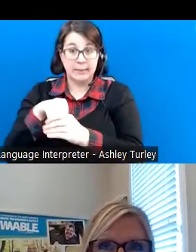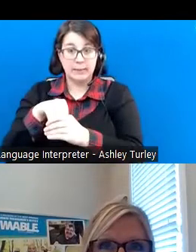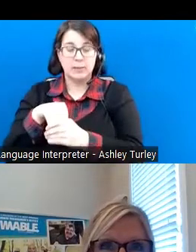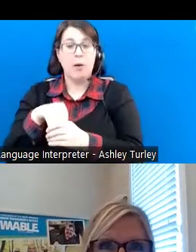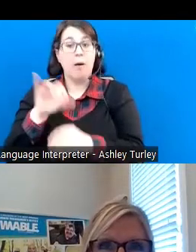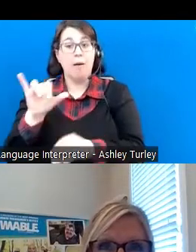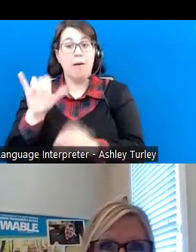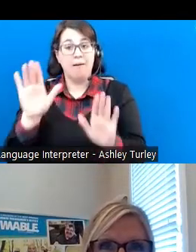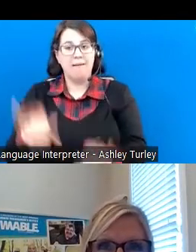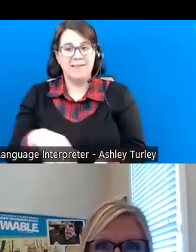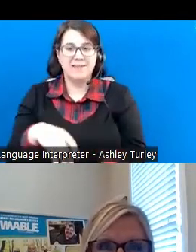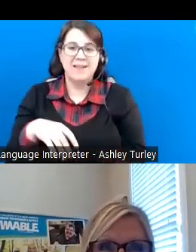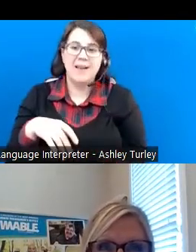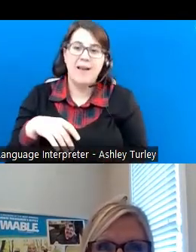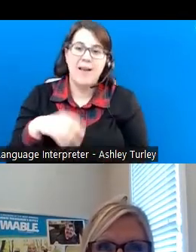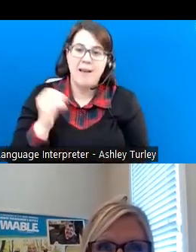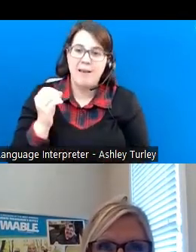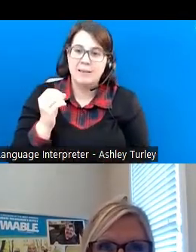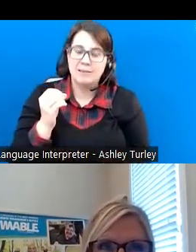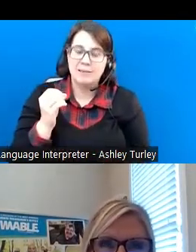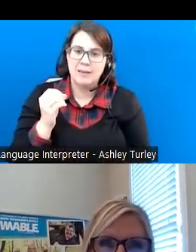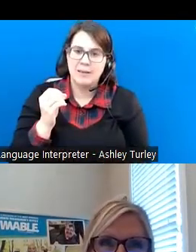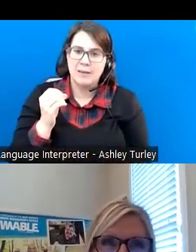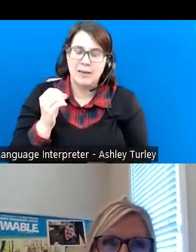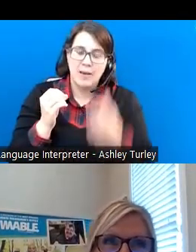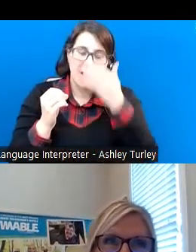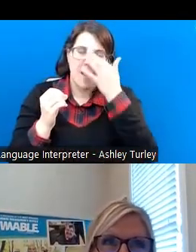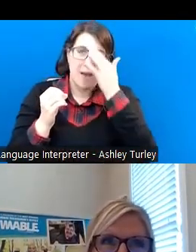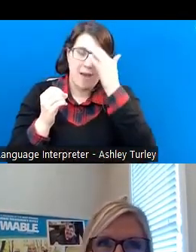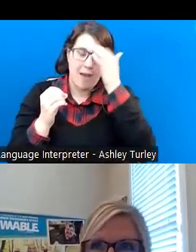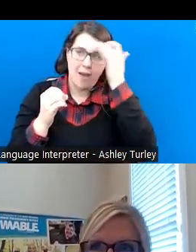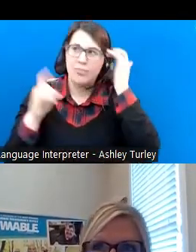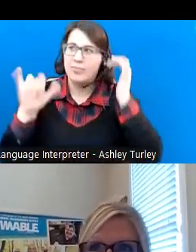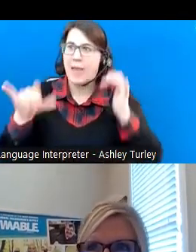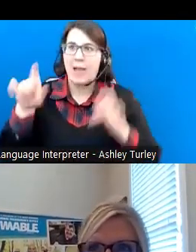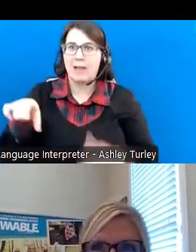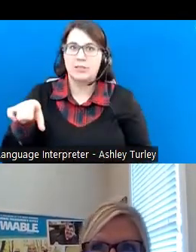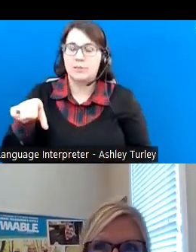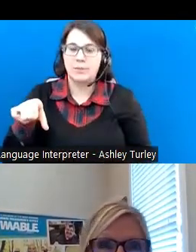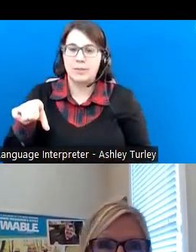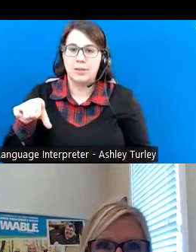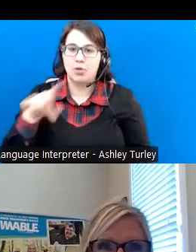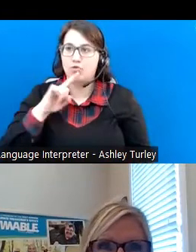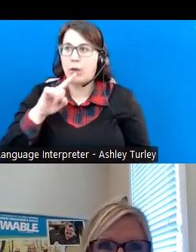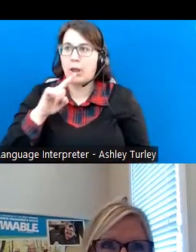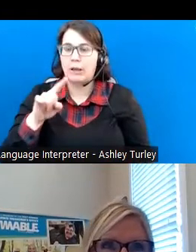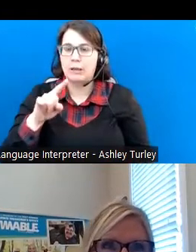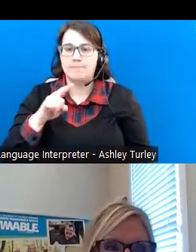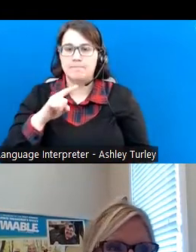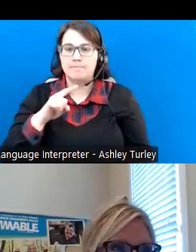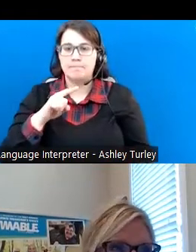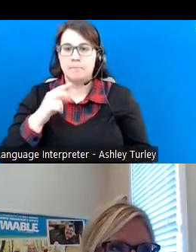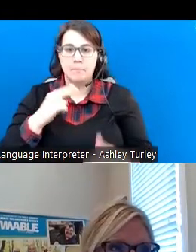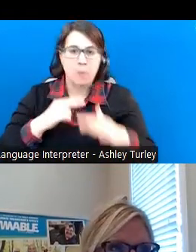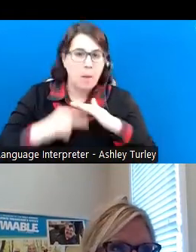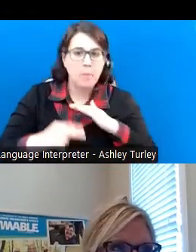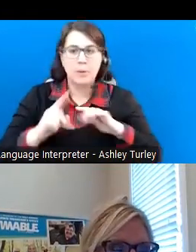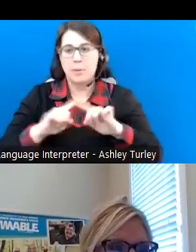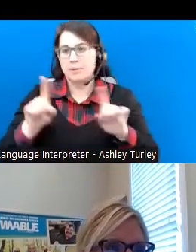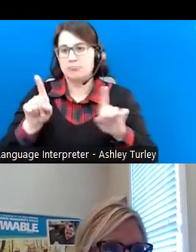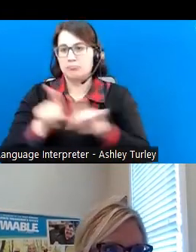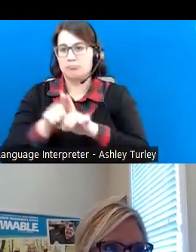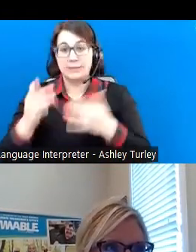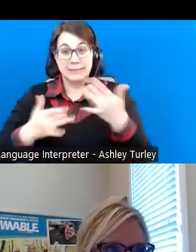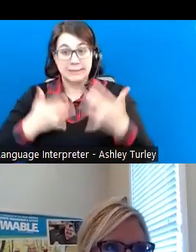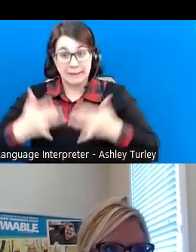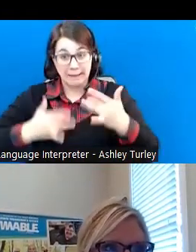it has to be just incredibly humbling but also exciting to see